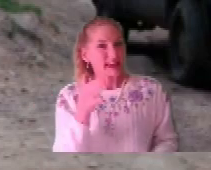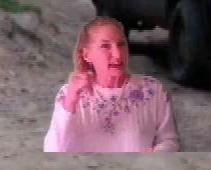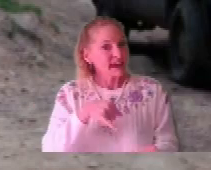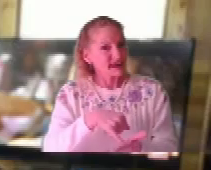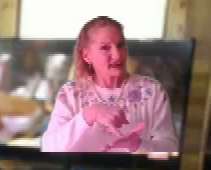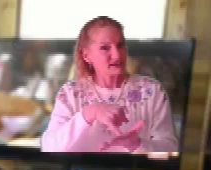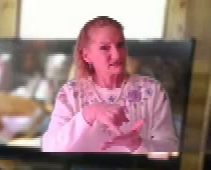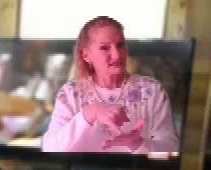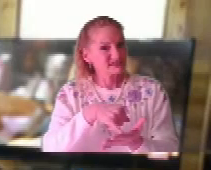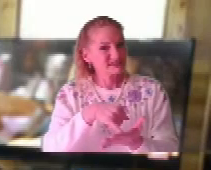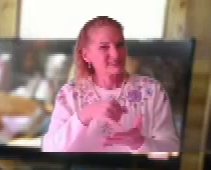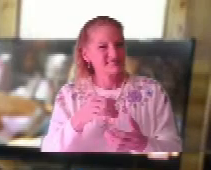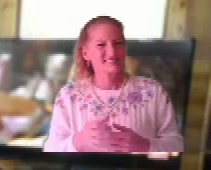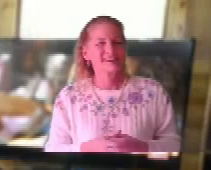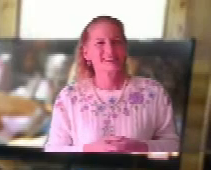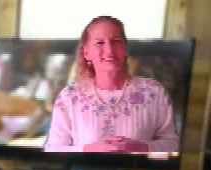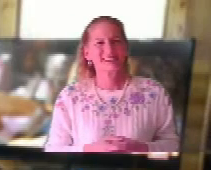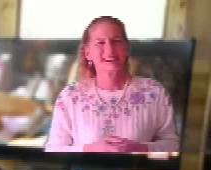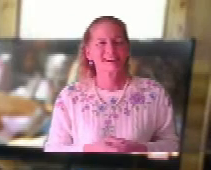Hit it